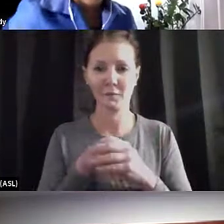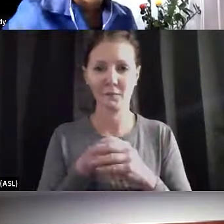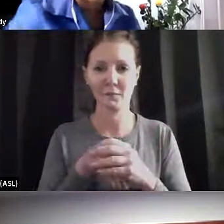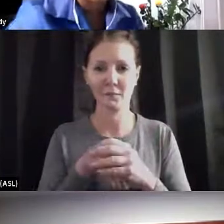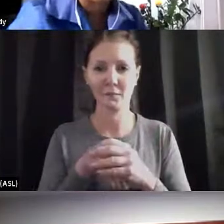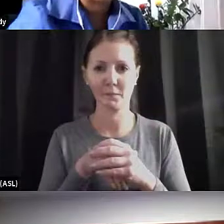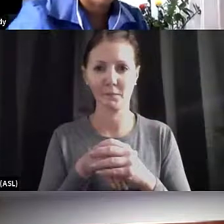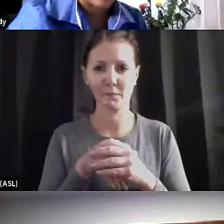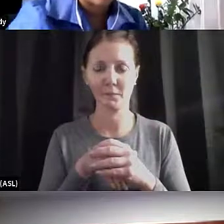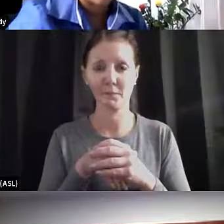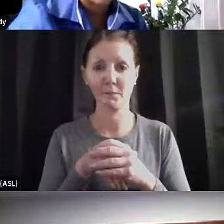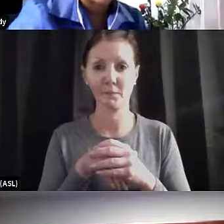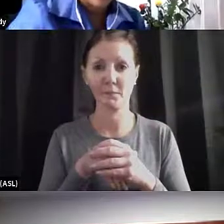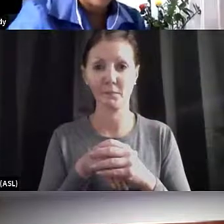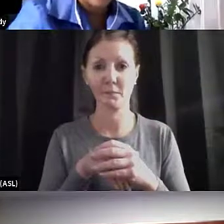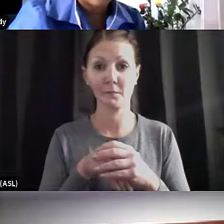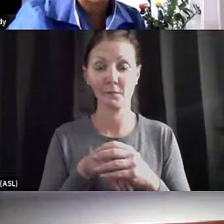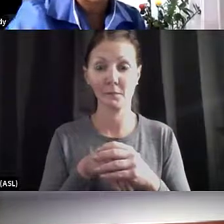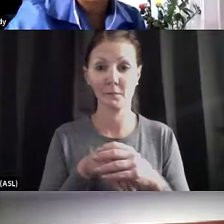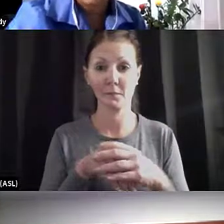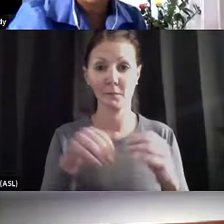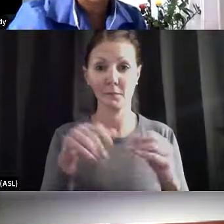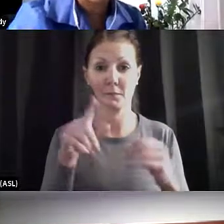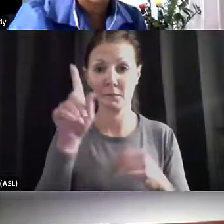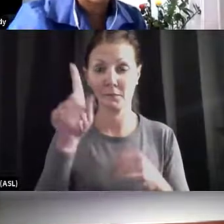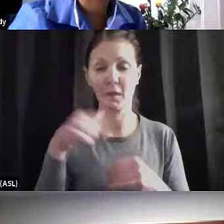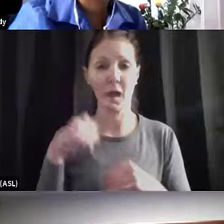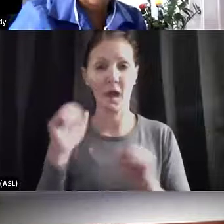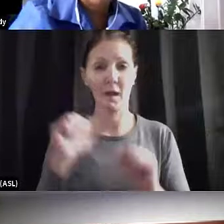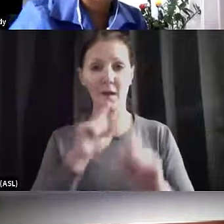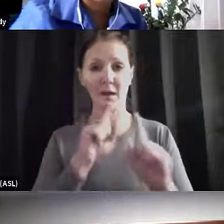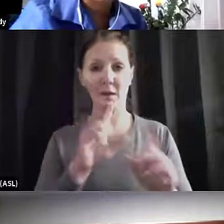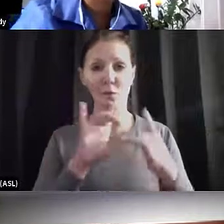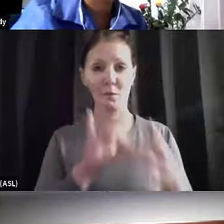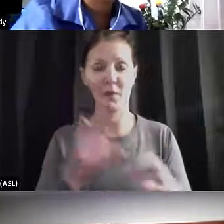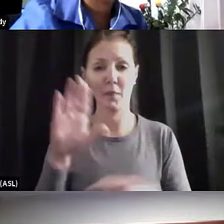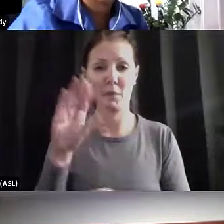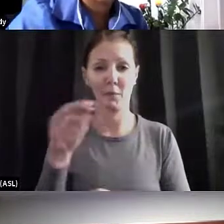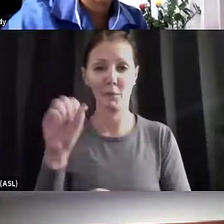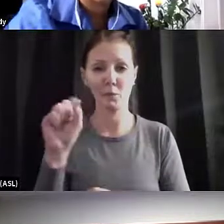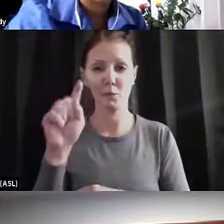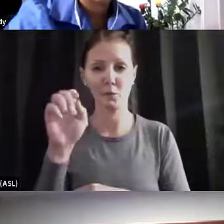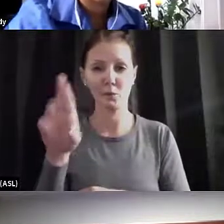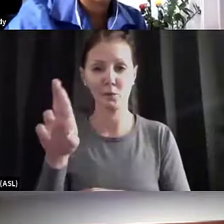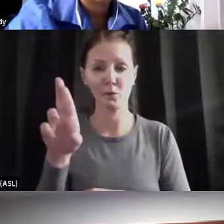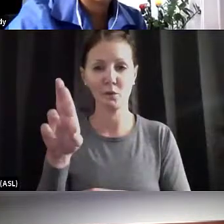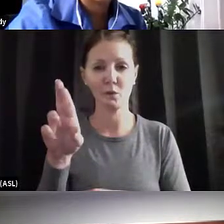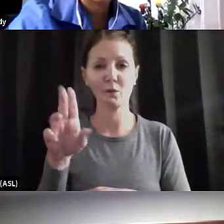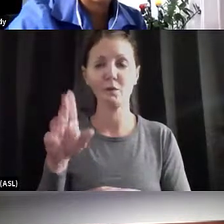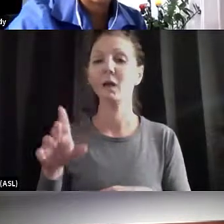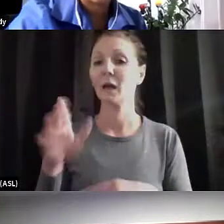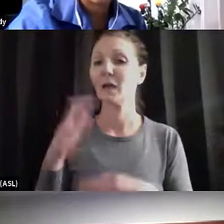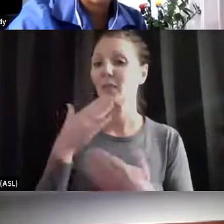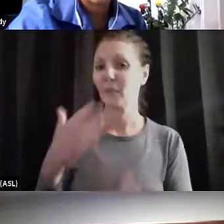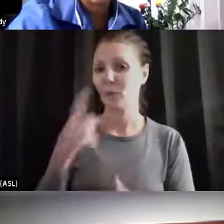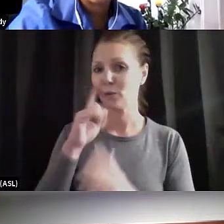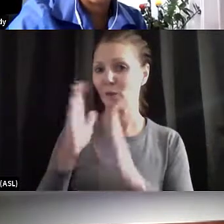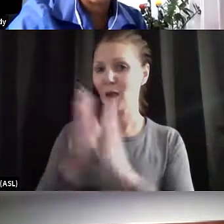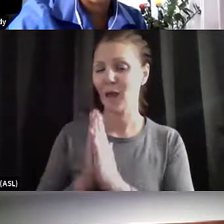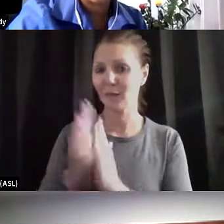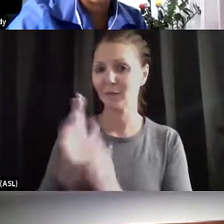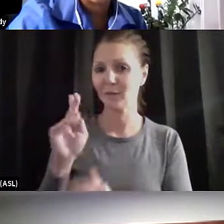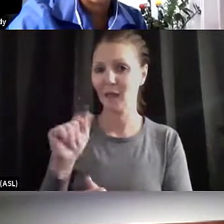I think the first one was about the boosters. Yes. So Catherine, thank you for that question. And